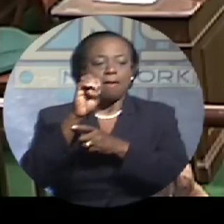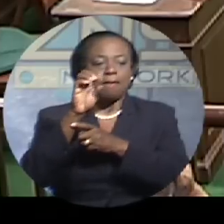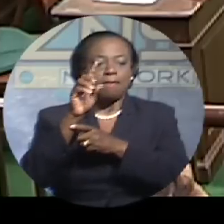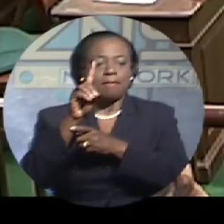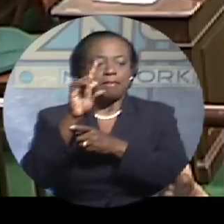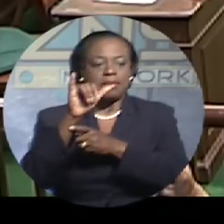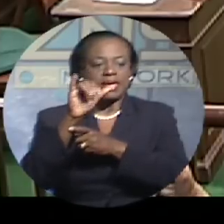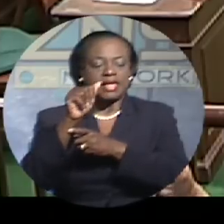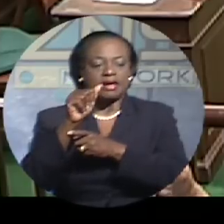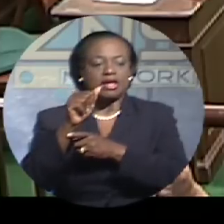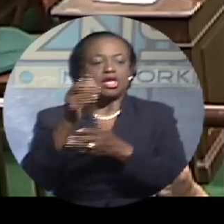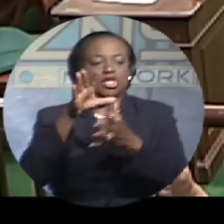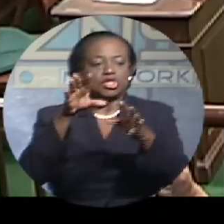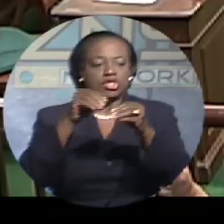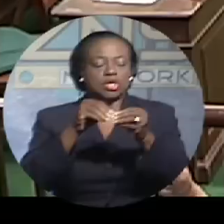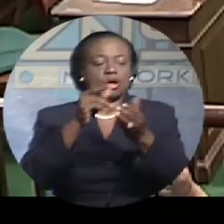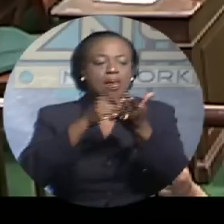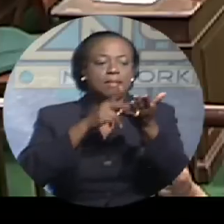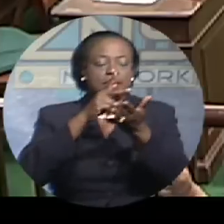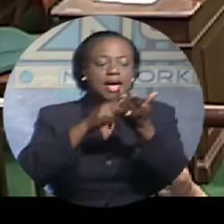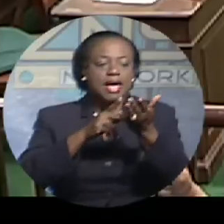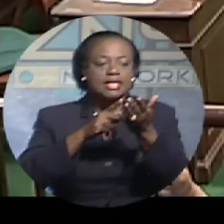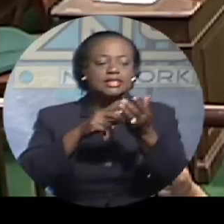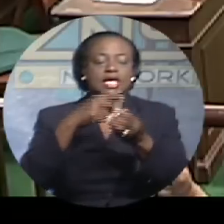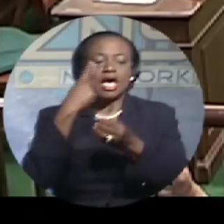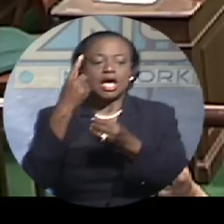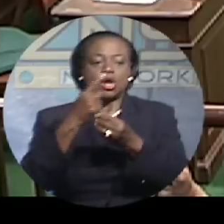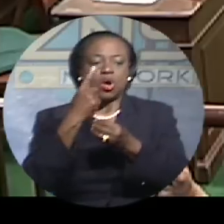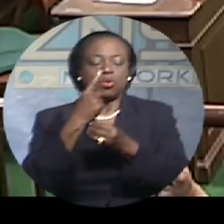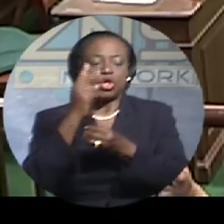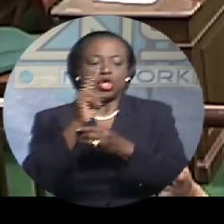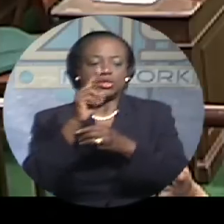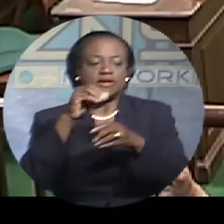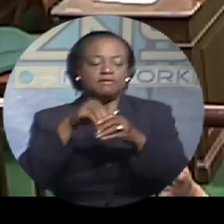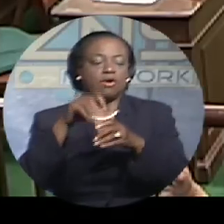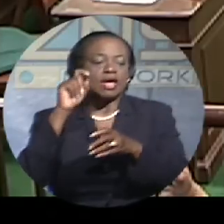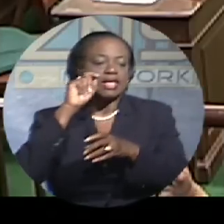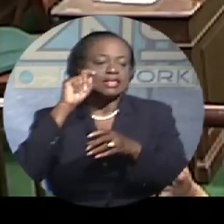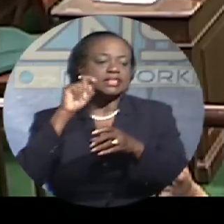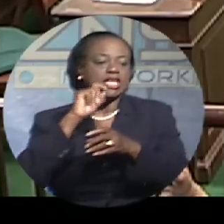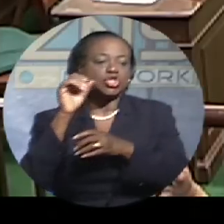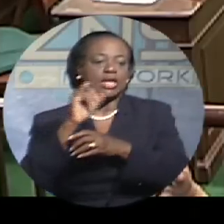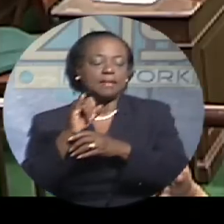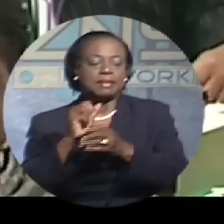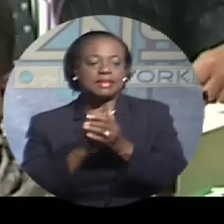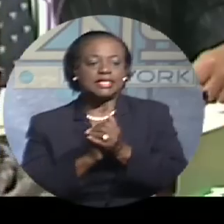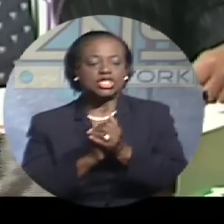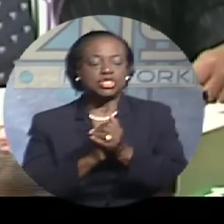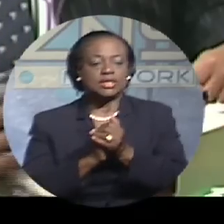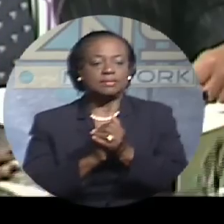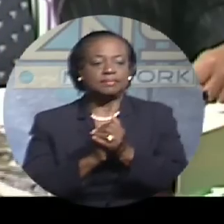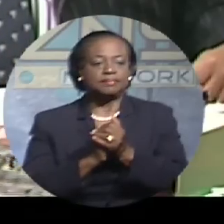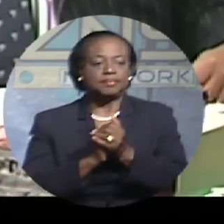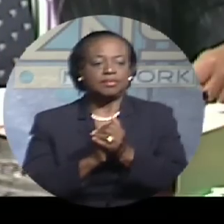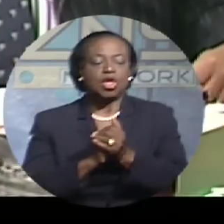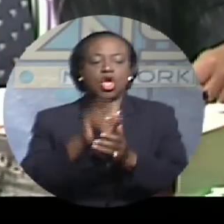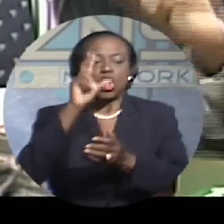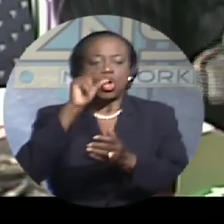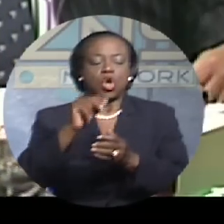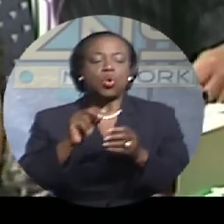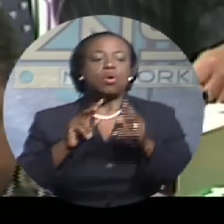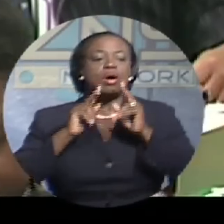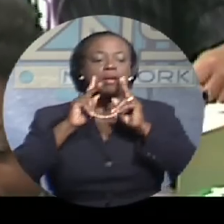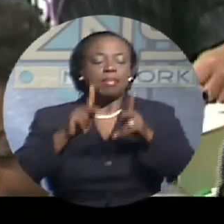sexual orientation. He talked about the bullying directed towards him through the commentary that's followed. No public official,